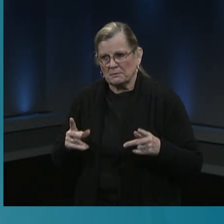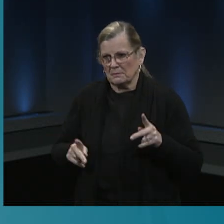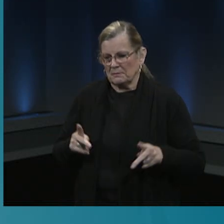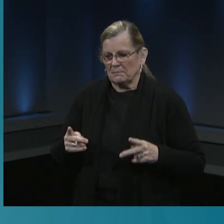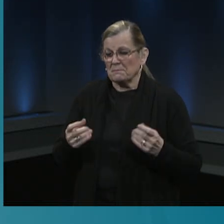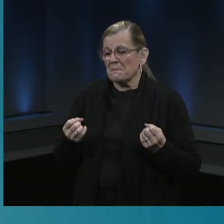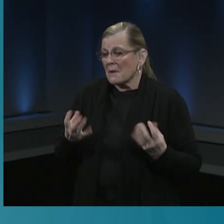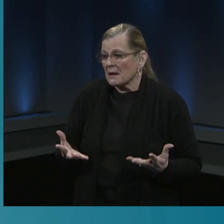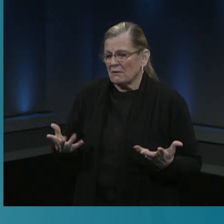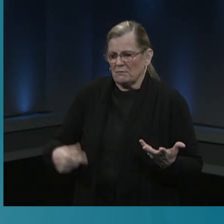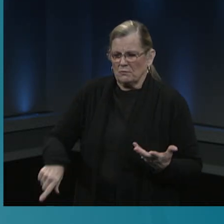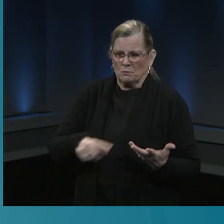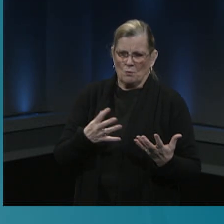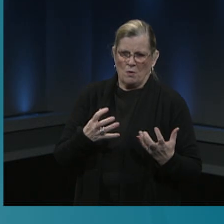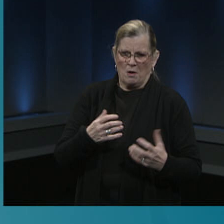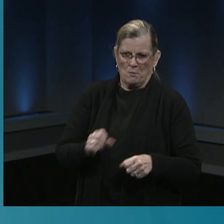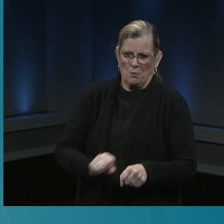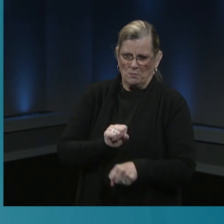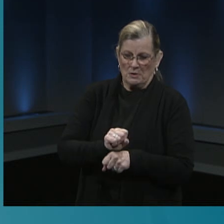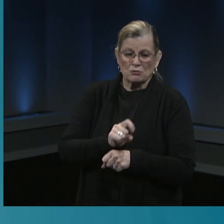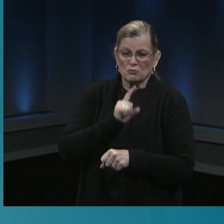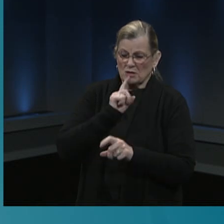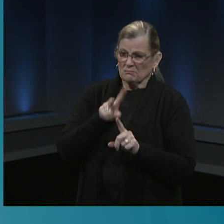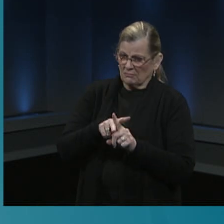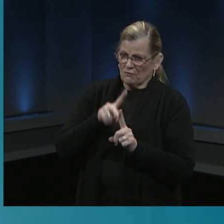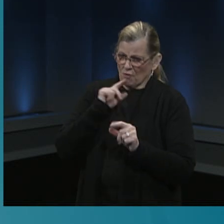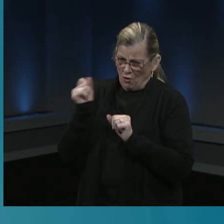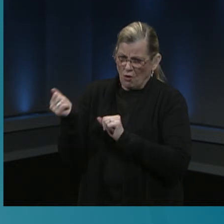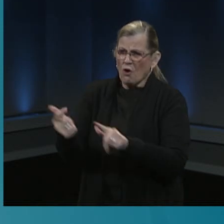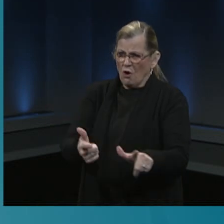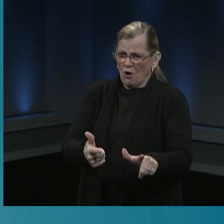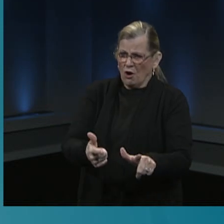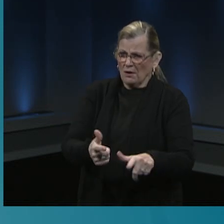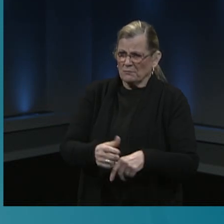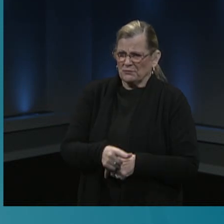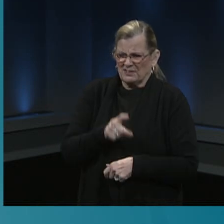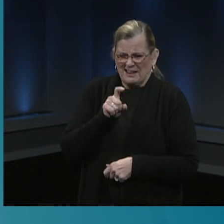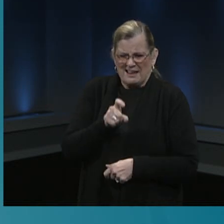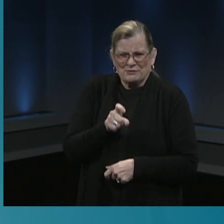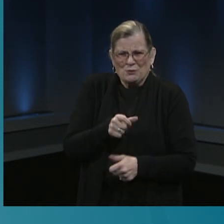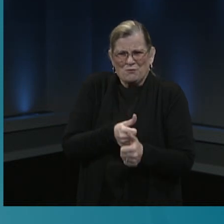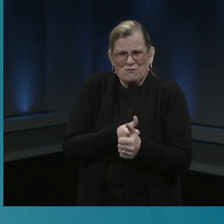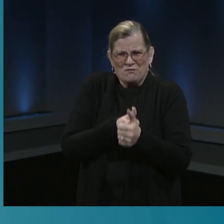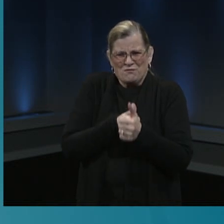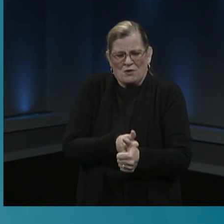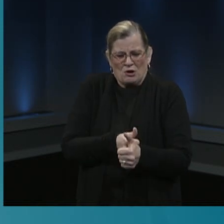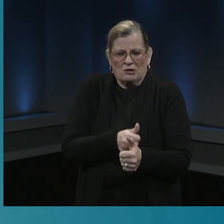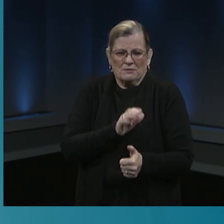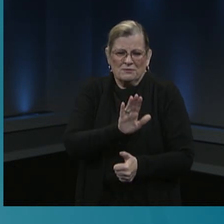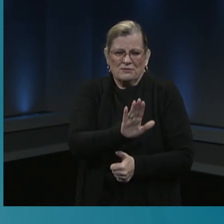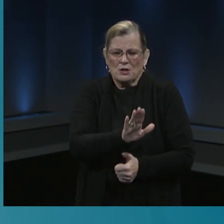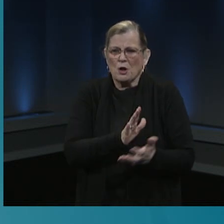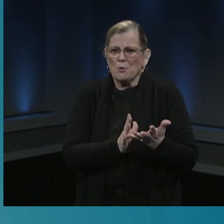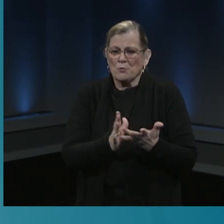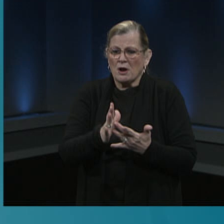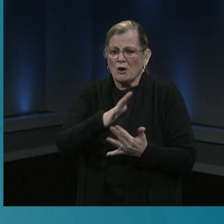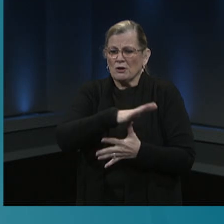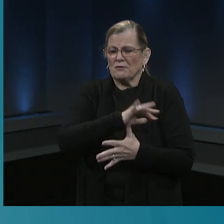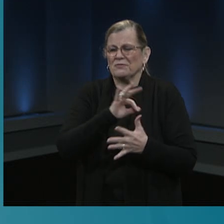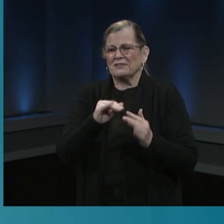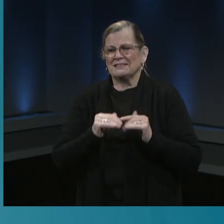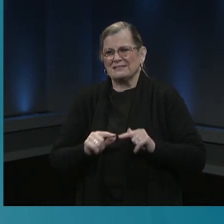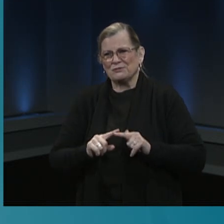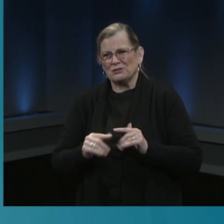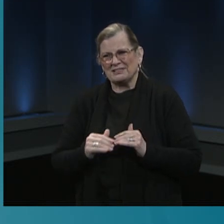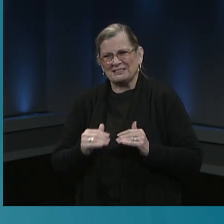to be vaccinated, but as we shared before, we do need you to follow the prioritization schedule that we shared with